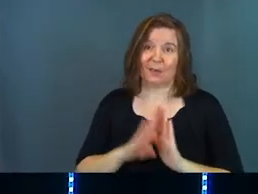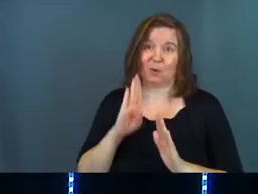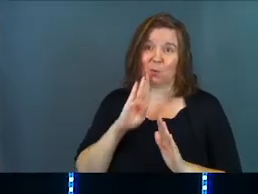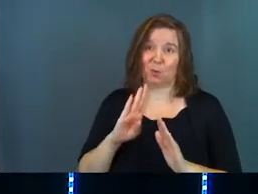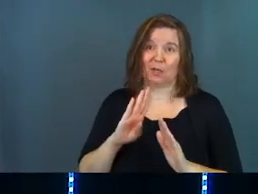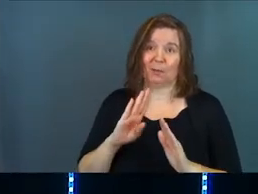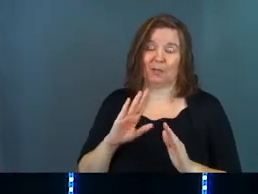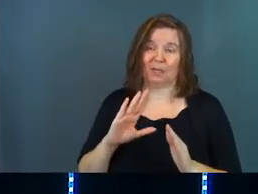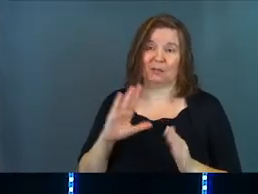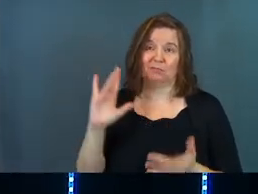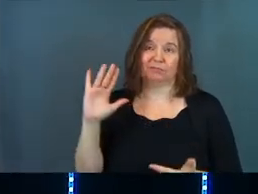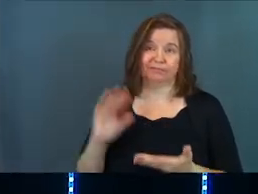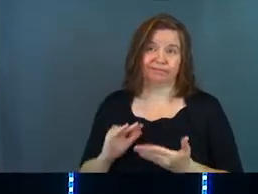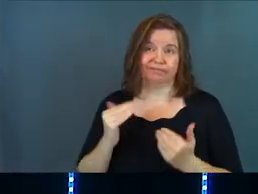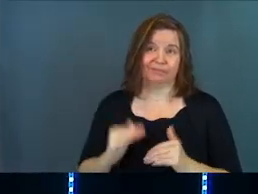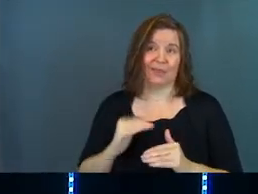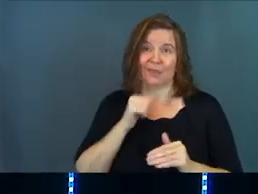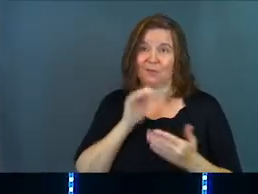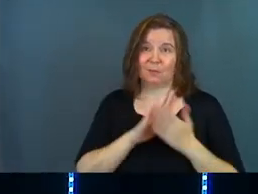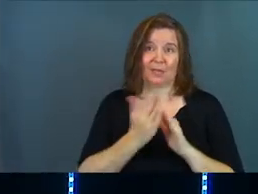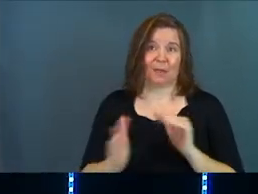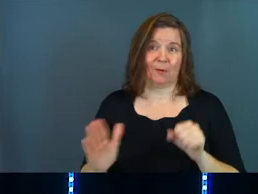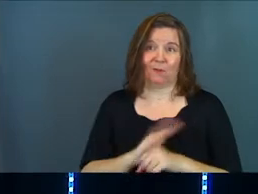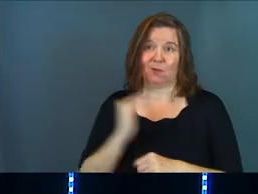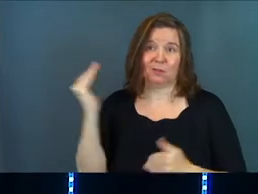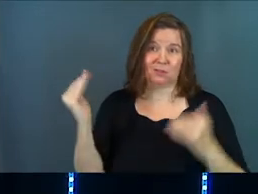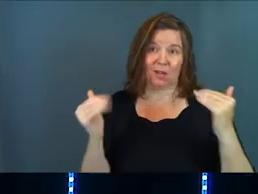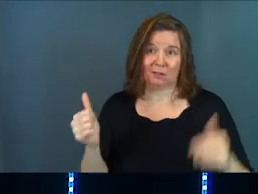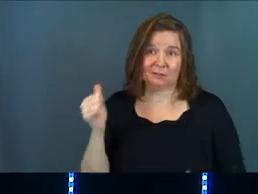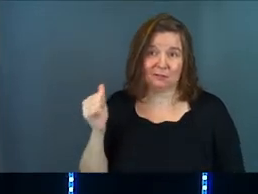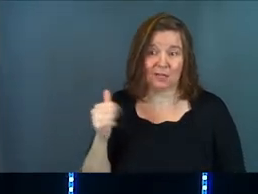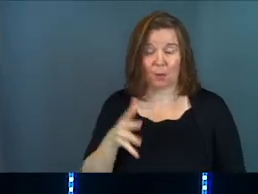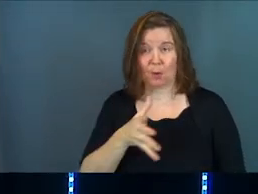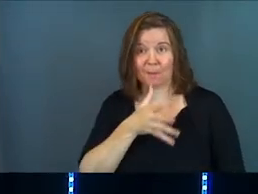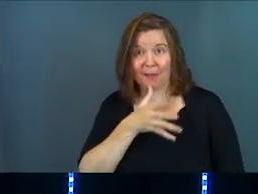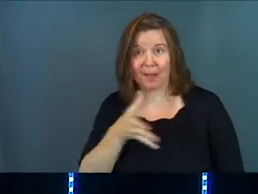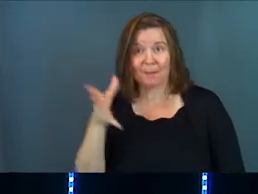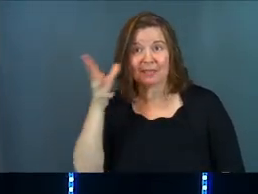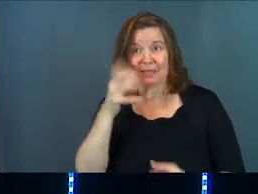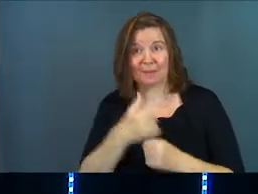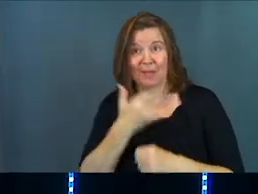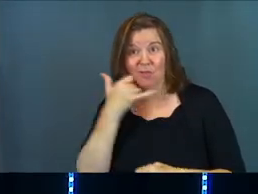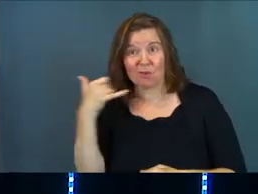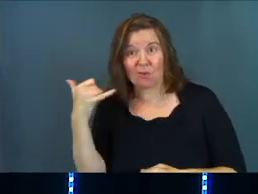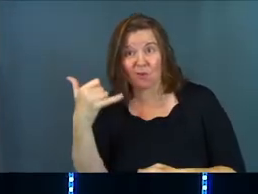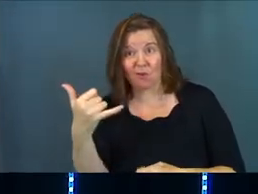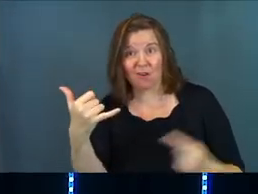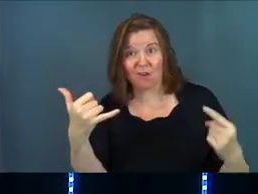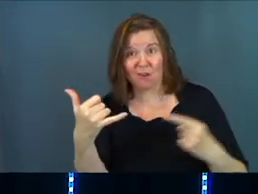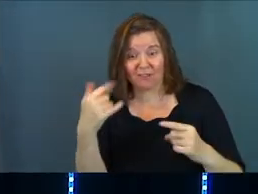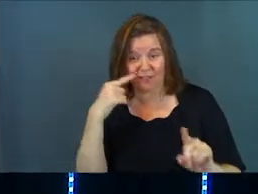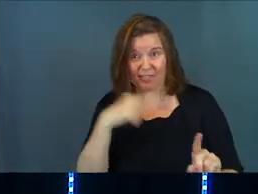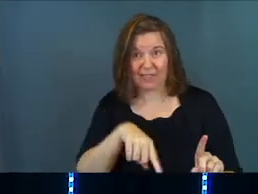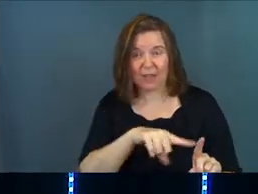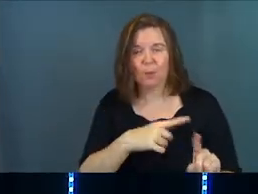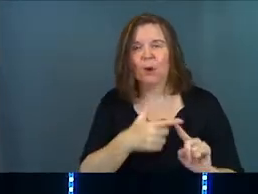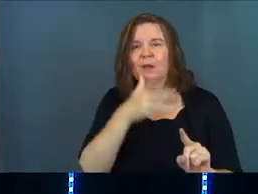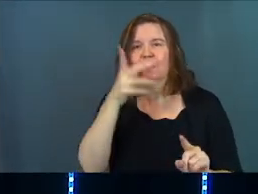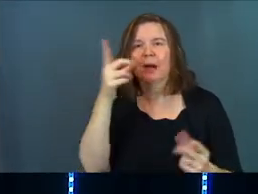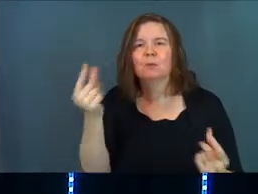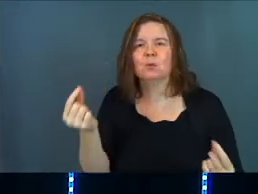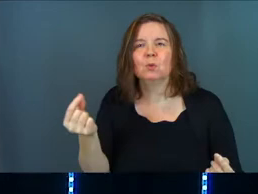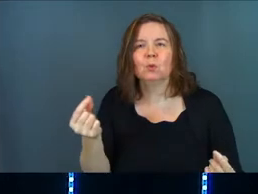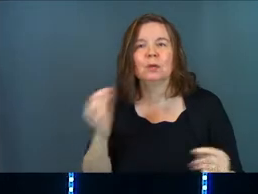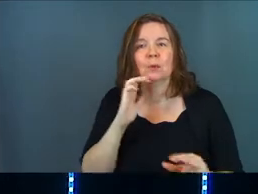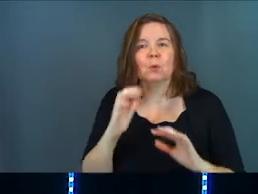is going to be stunted and they're never going to come into full adulthood. And when mom and dad made the call that they made for them, what did mom and